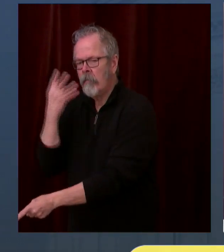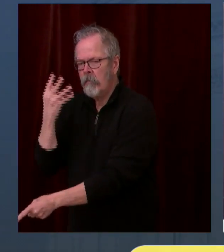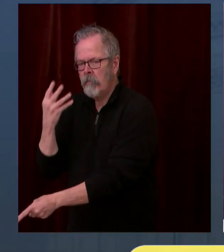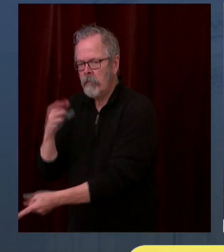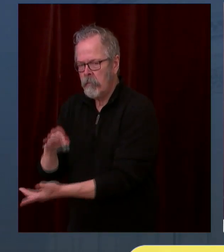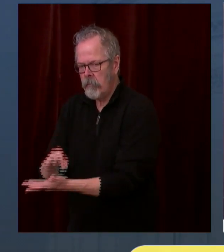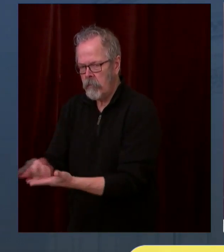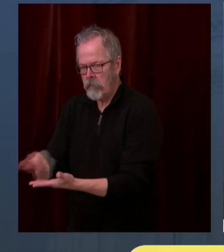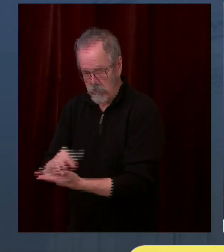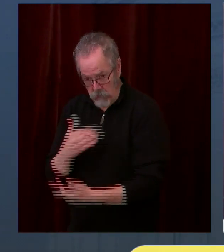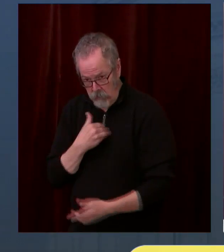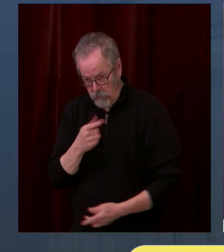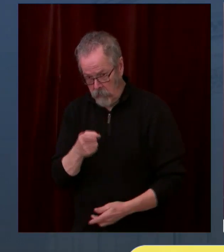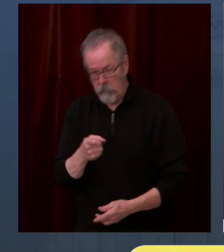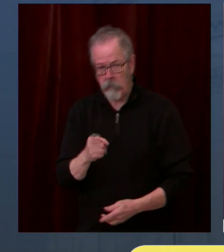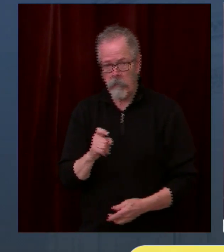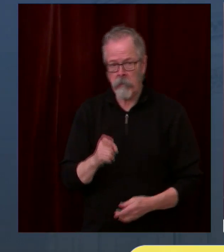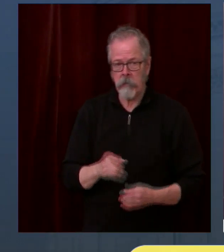question. Michelle, are you on?